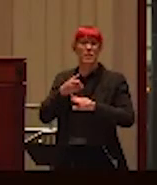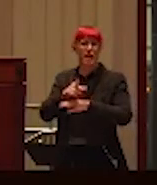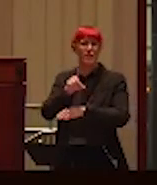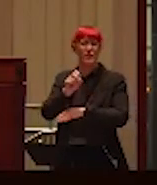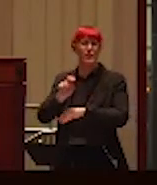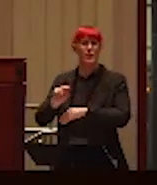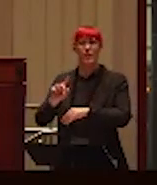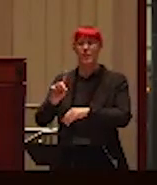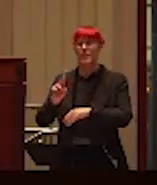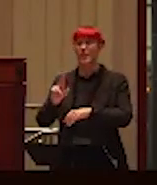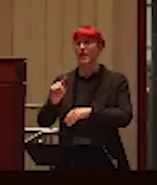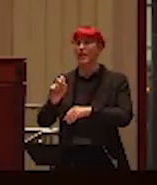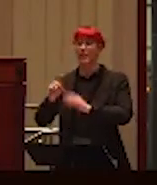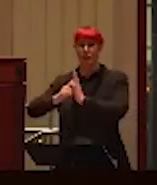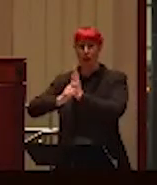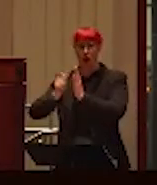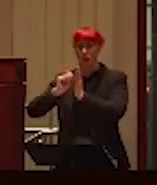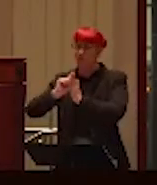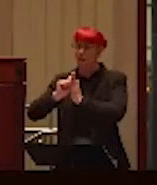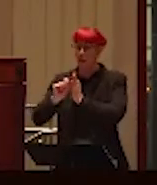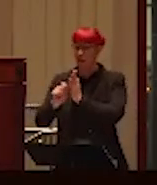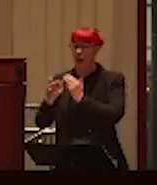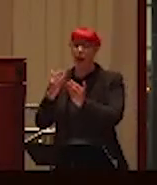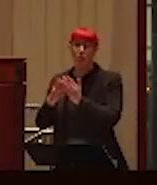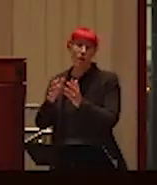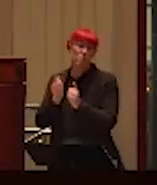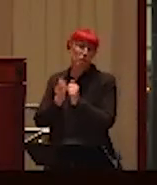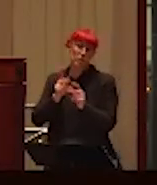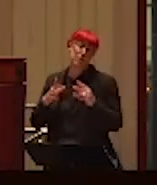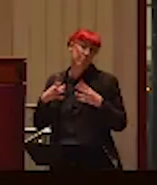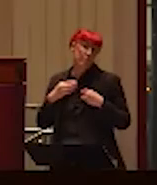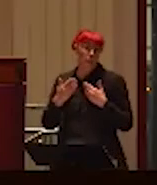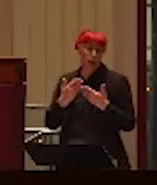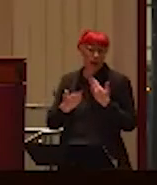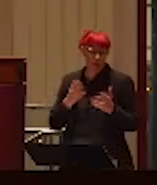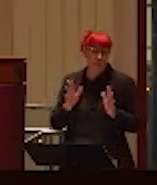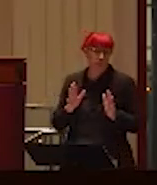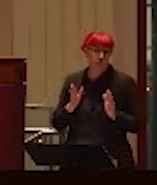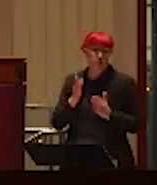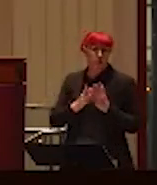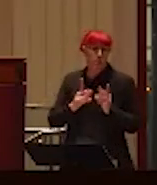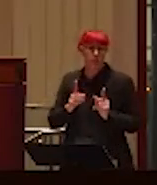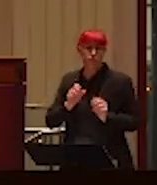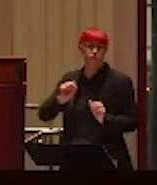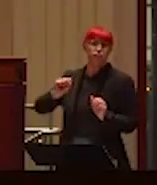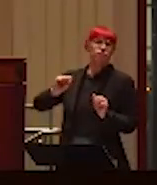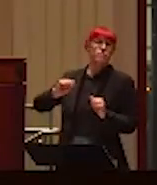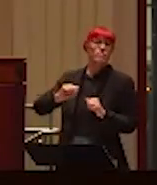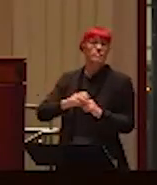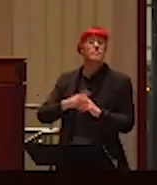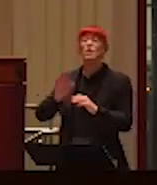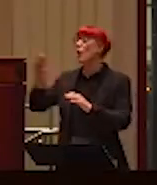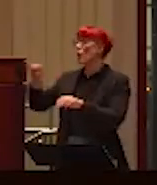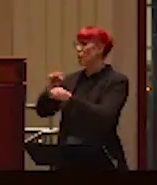um, which got some pushback, but even though it was well-received in general. Um, Alexander's research, as everybody says, is impeccable.